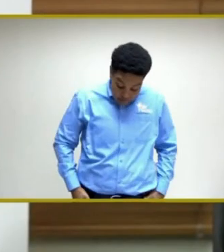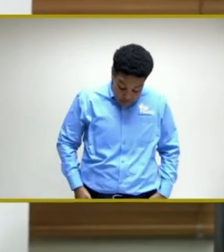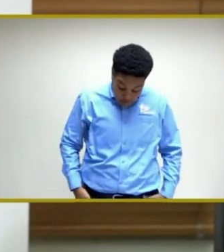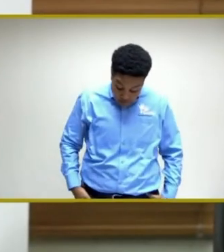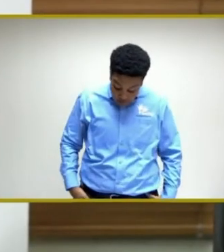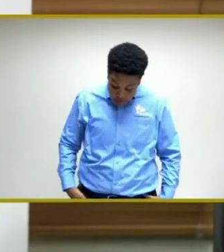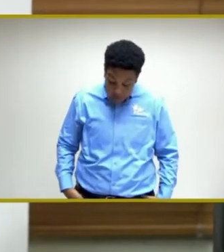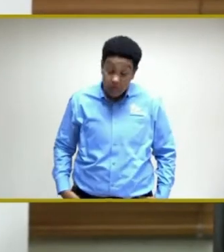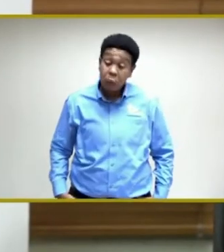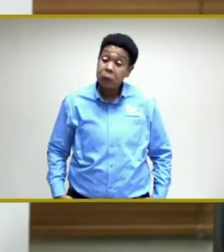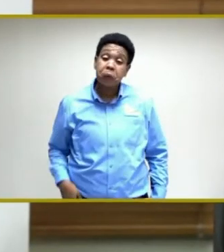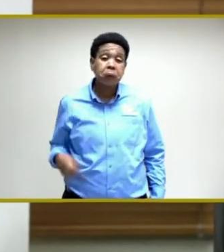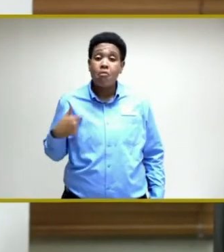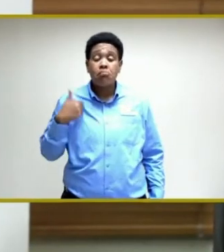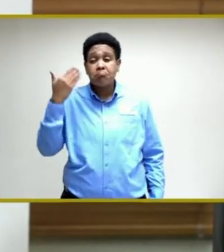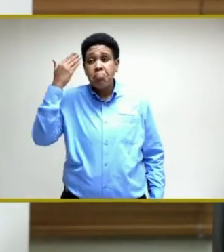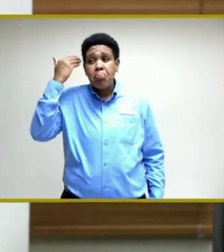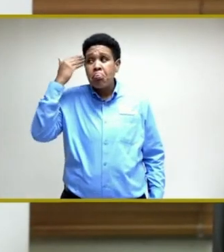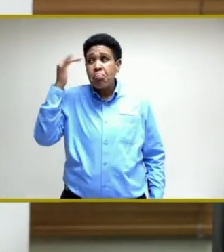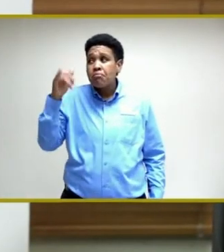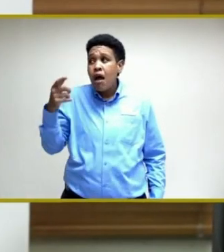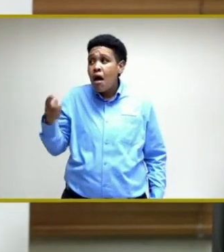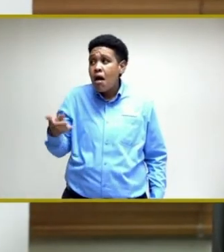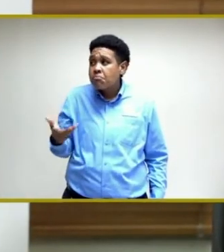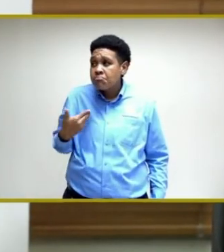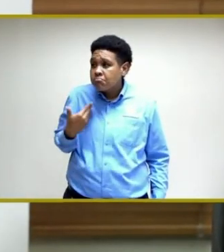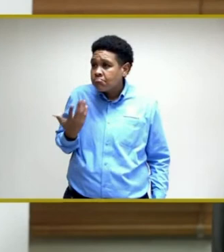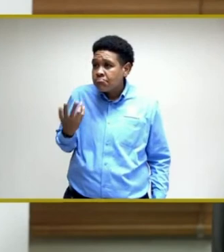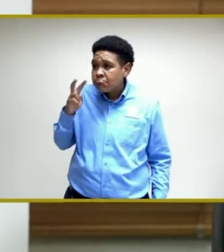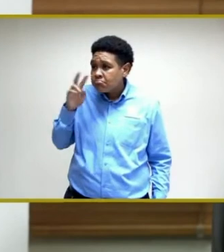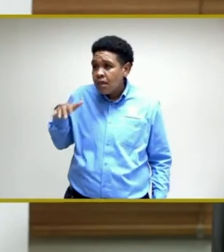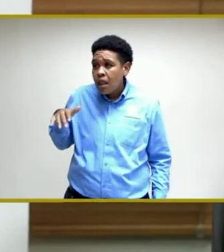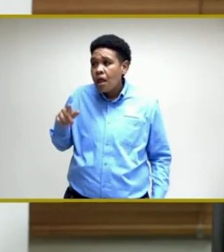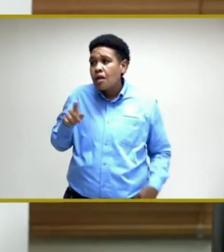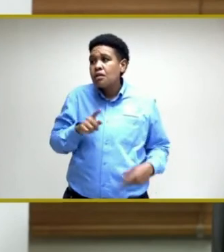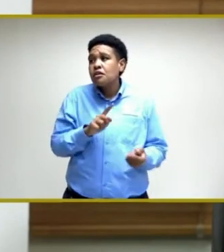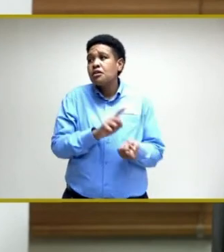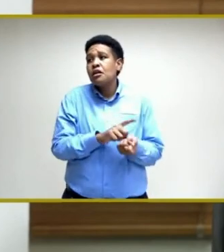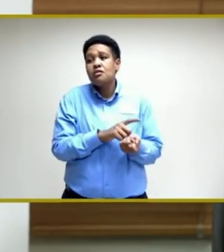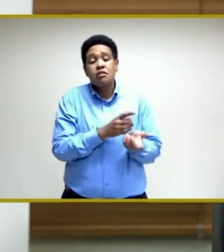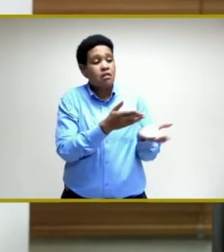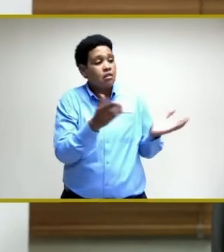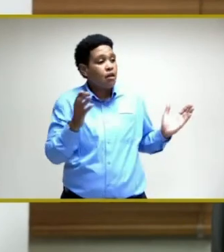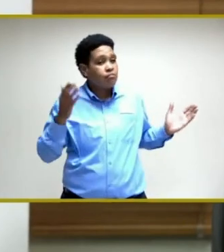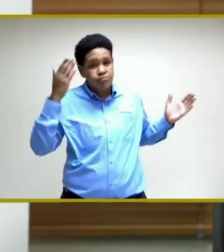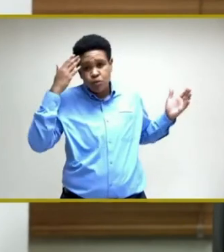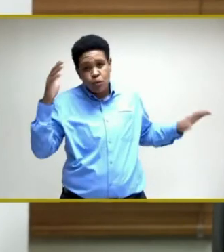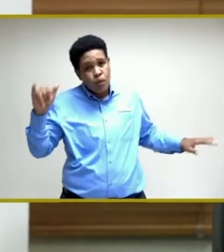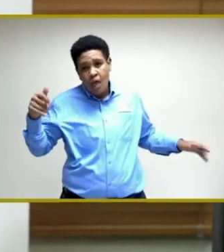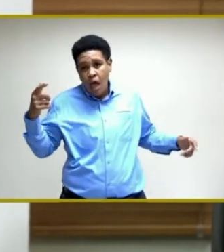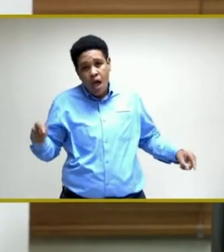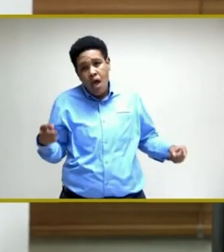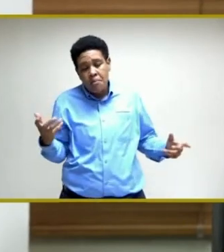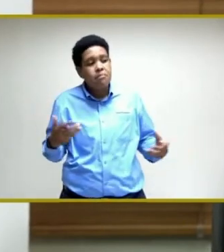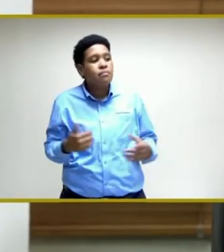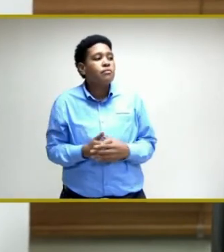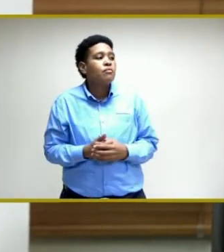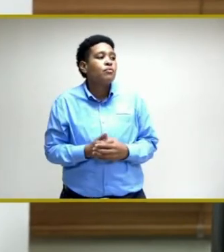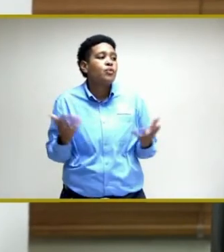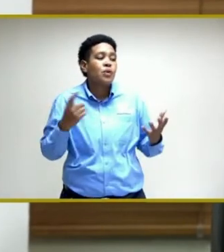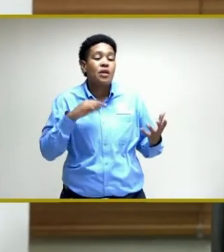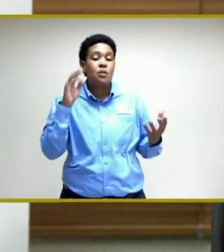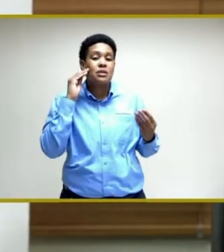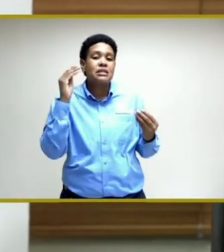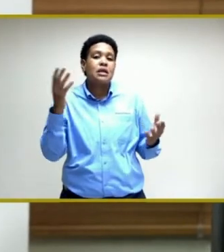I'm not aware of the situation, Nika, and the clinicians here are not either. What I will say,